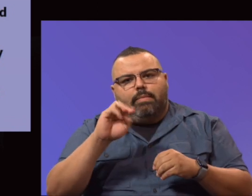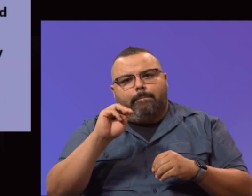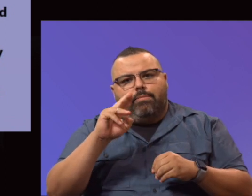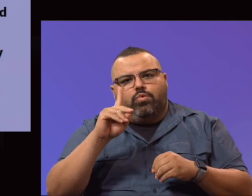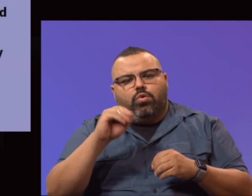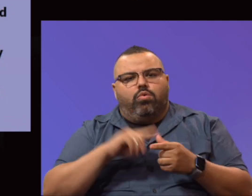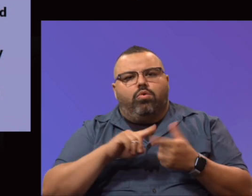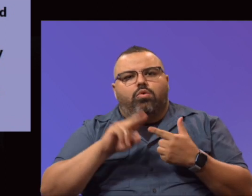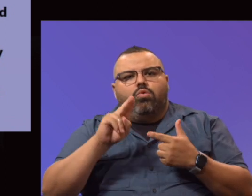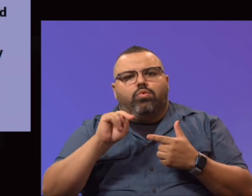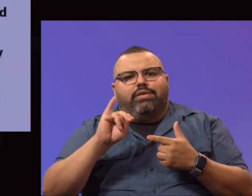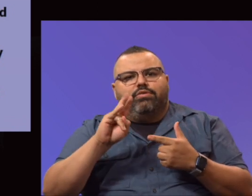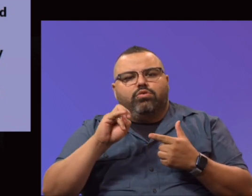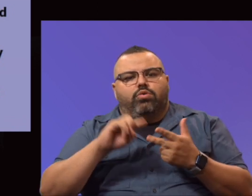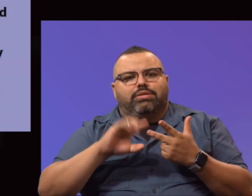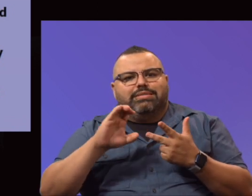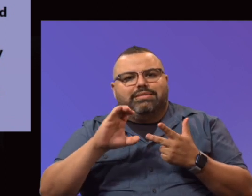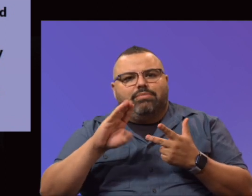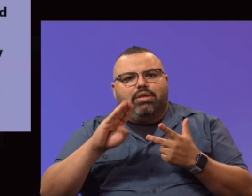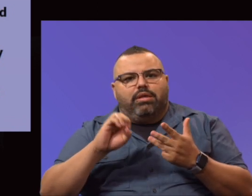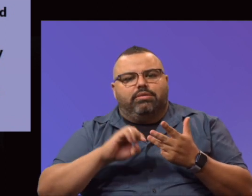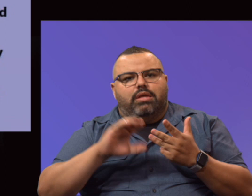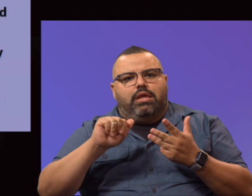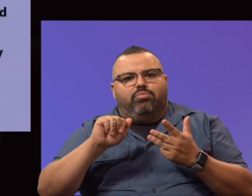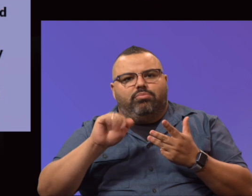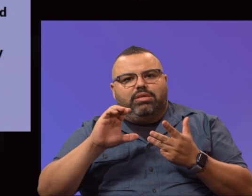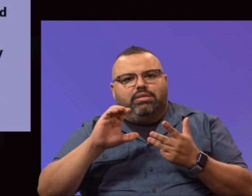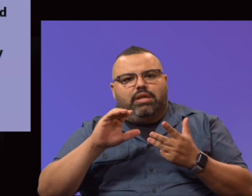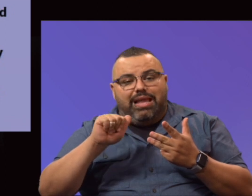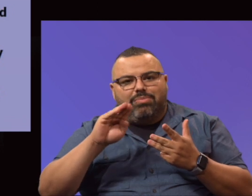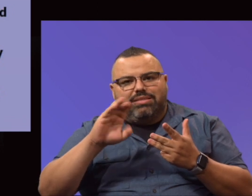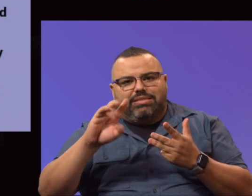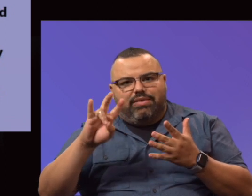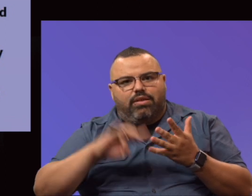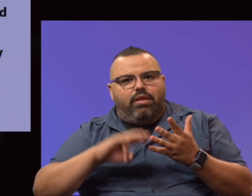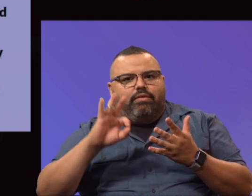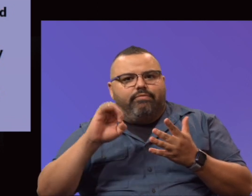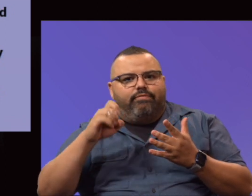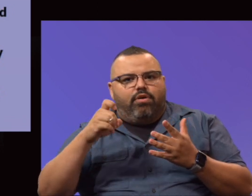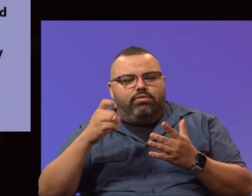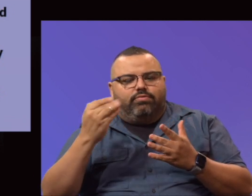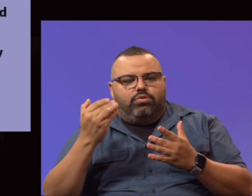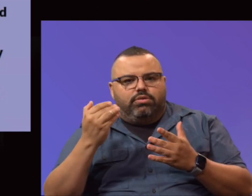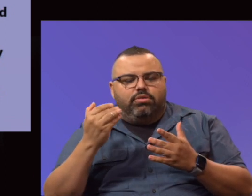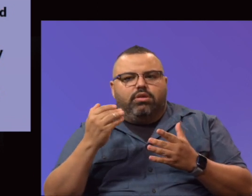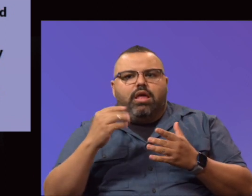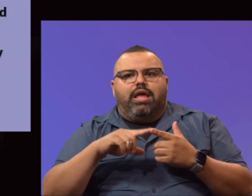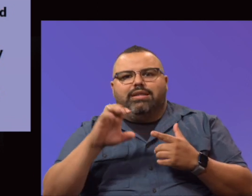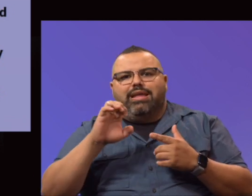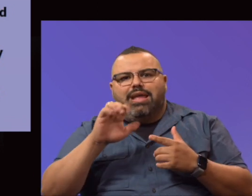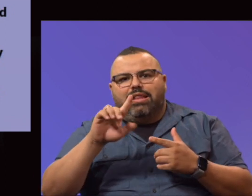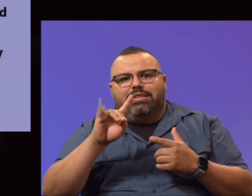Univision, CBS, ABC 7, and Fox 14 that all covered this as well as the Diario de El Paso